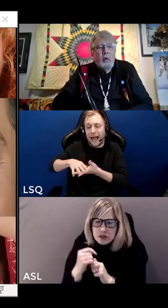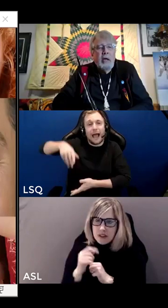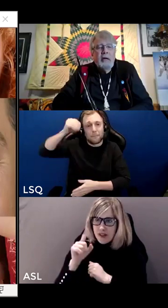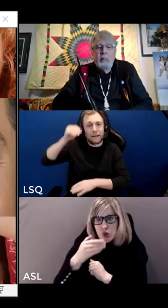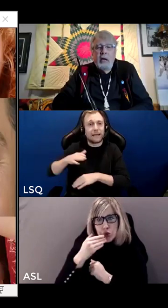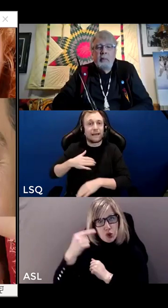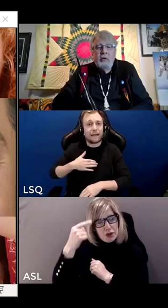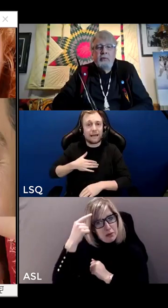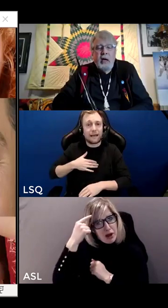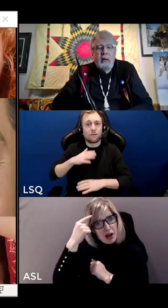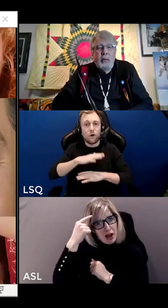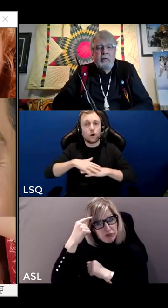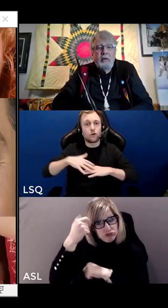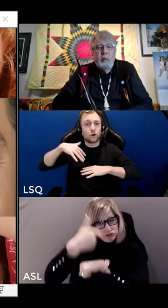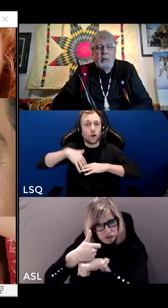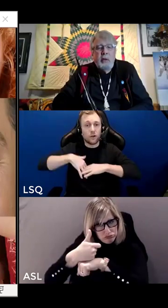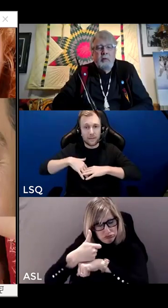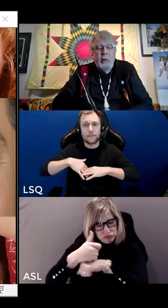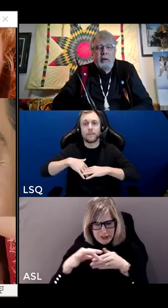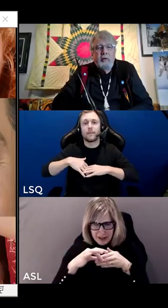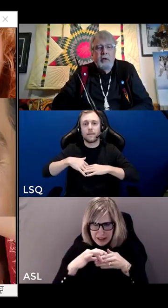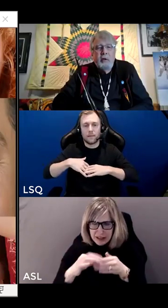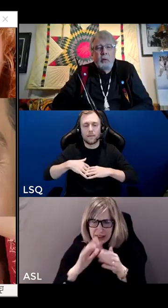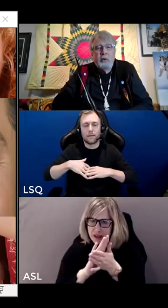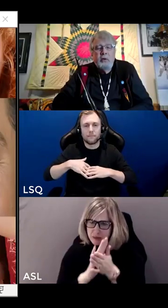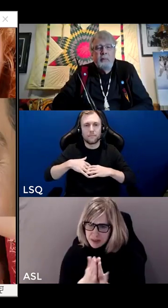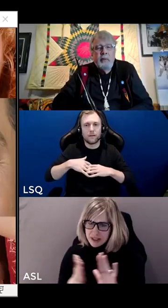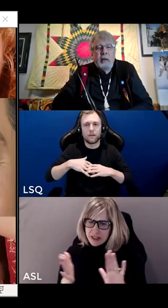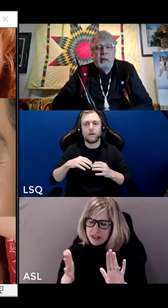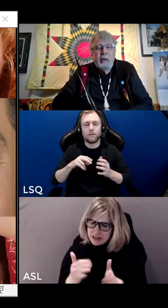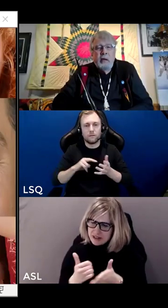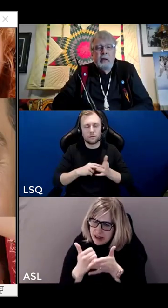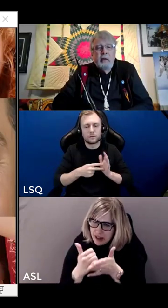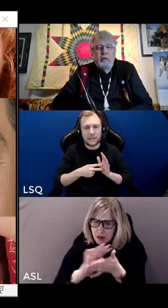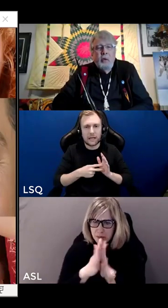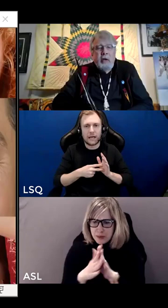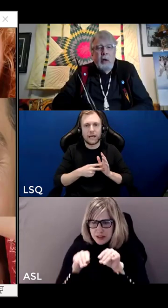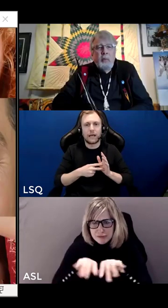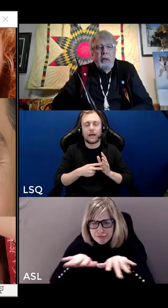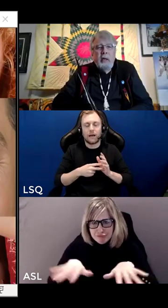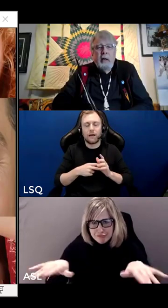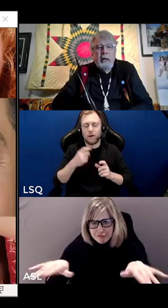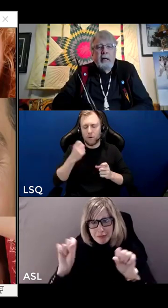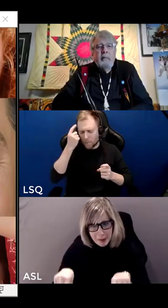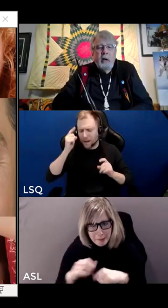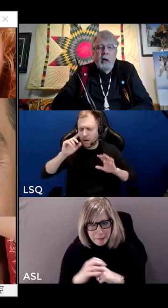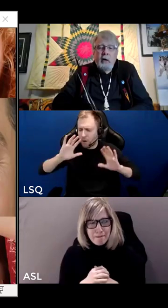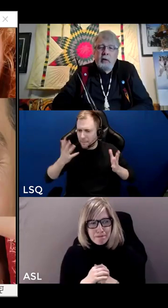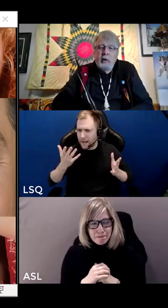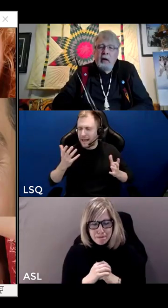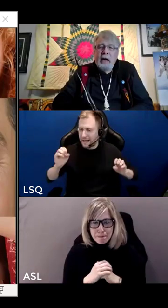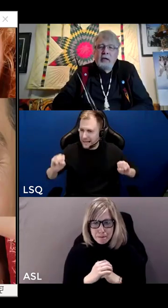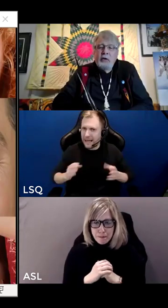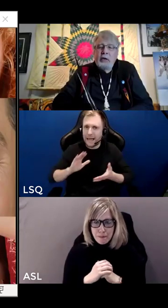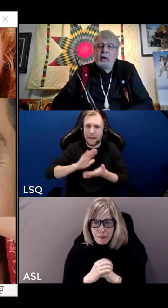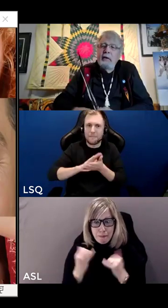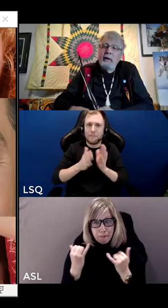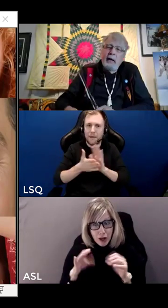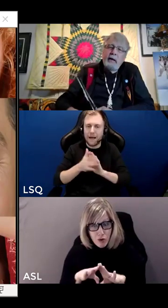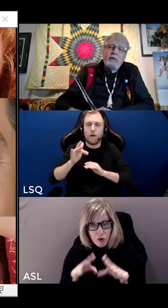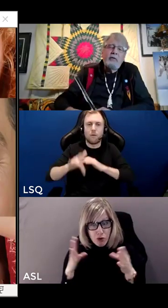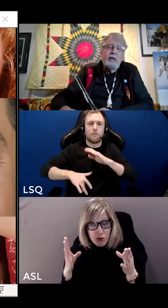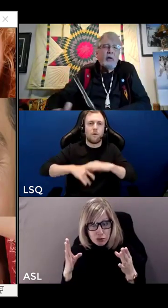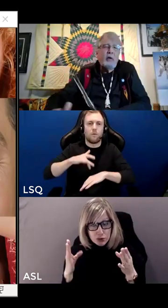in the way to be able to find peace and to be peacemakers in the world. So as I open, I'll actually